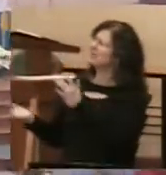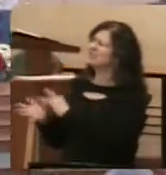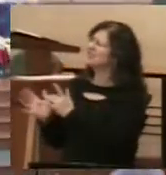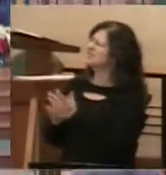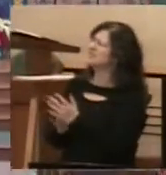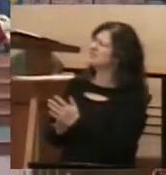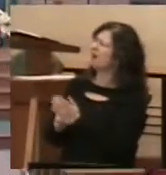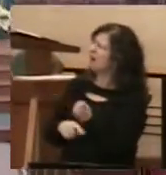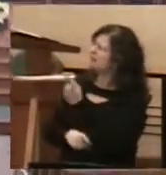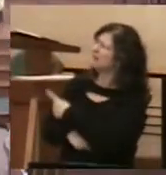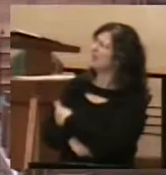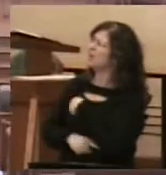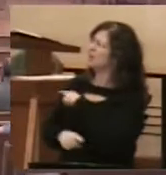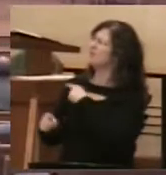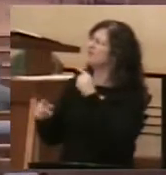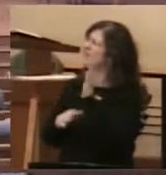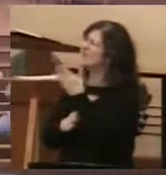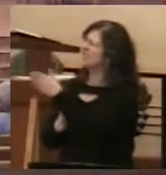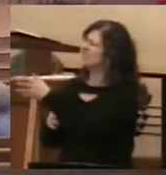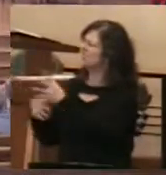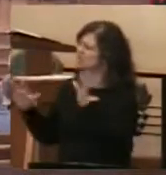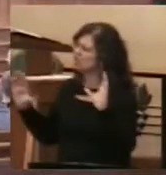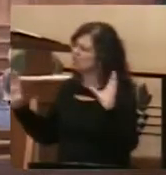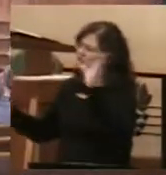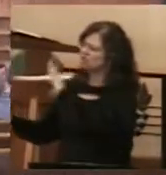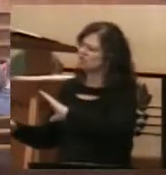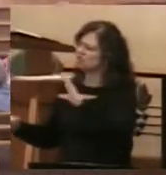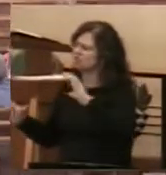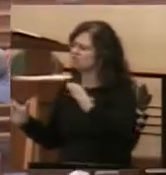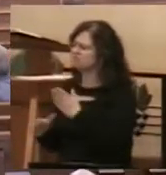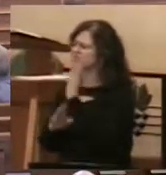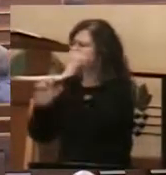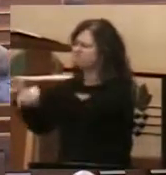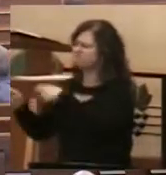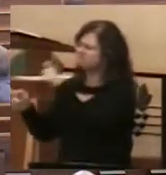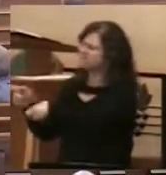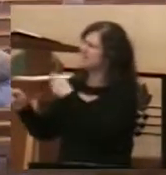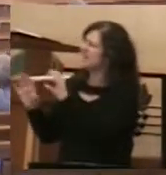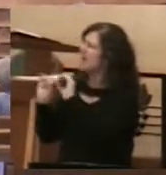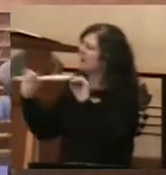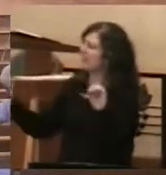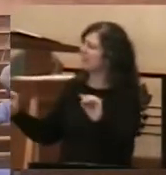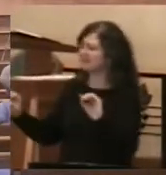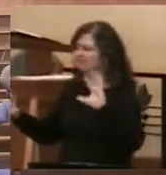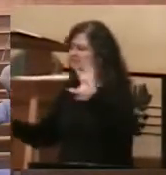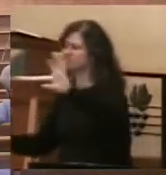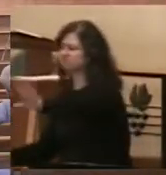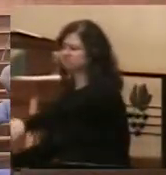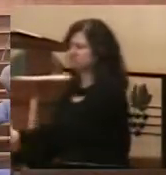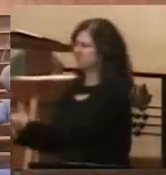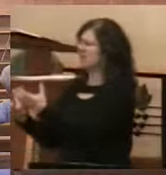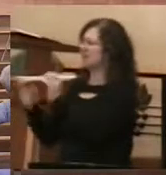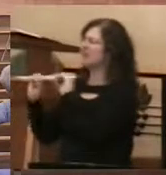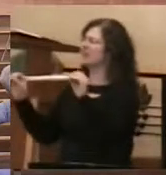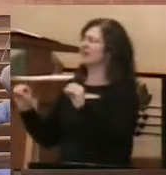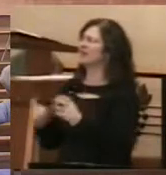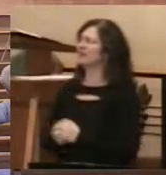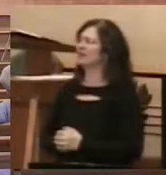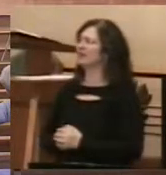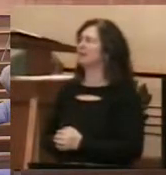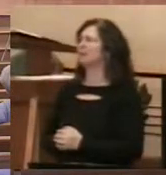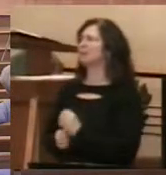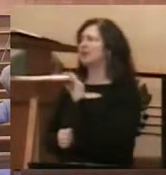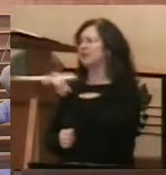and caught nothing. And then there is that turn. If you say so, I will let down the